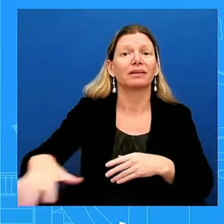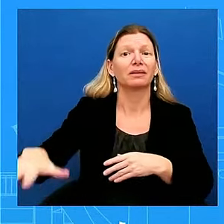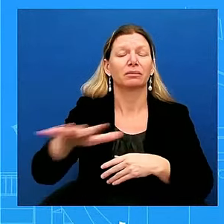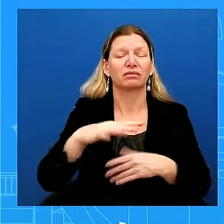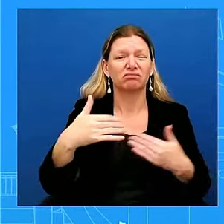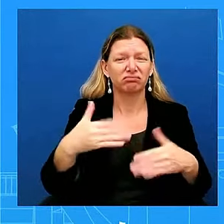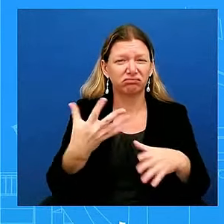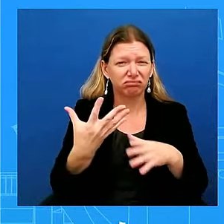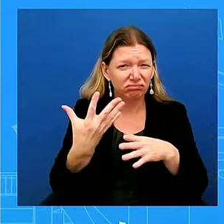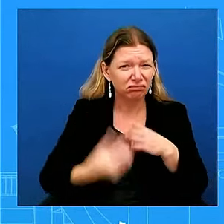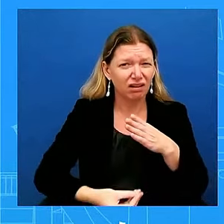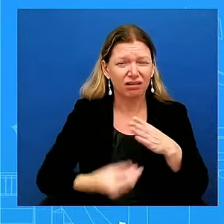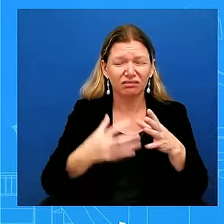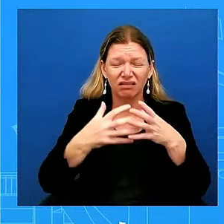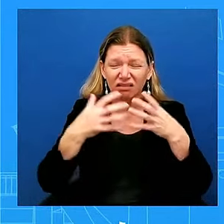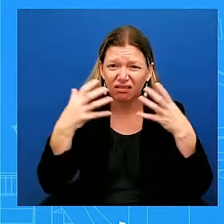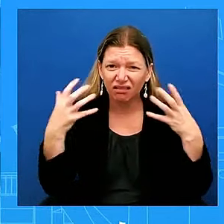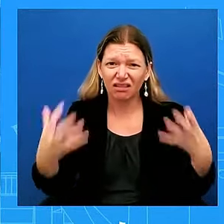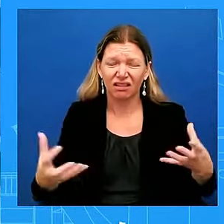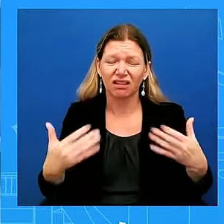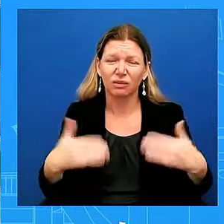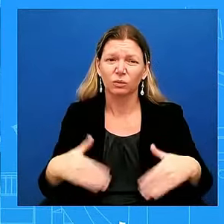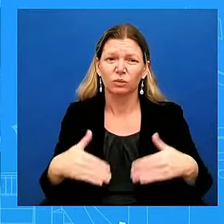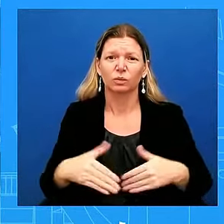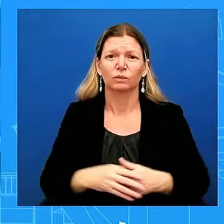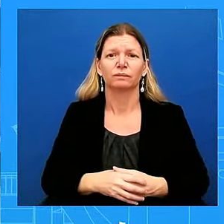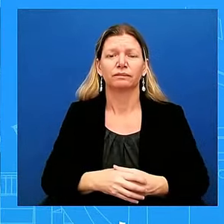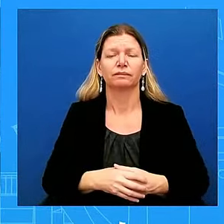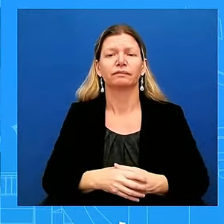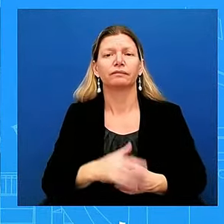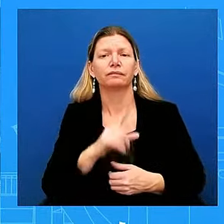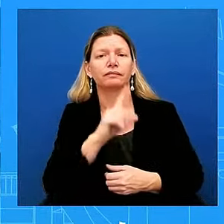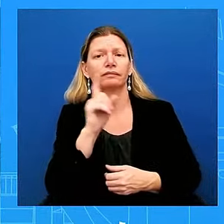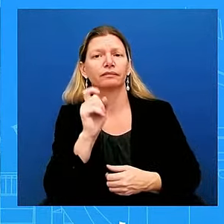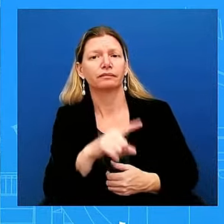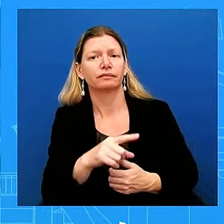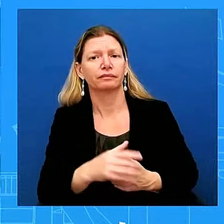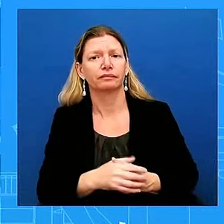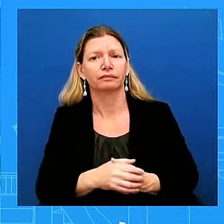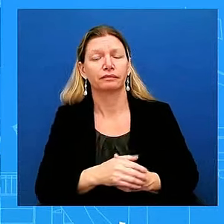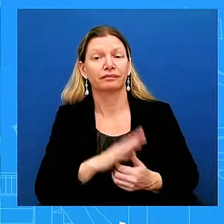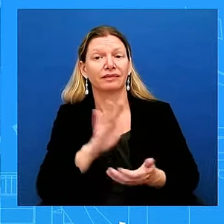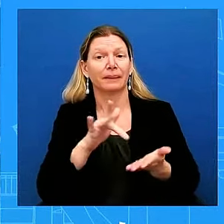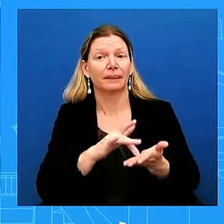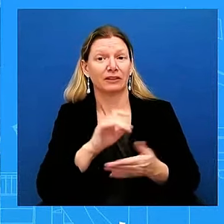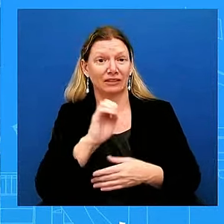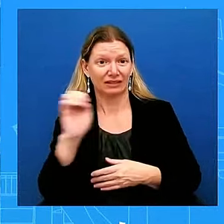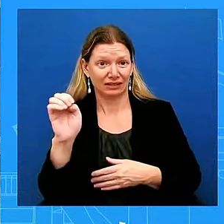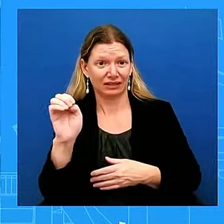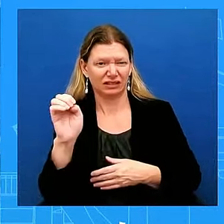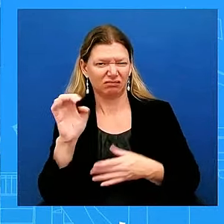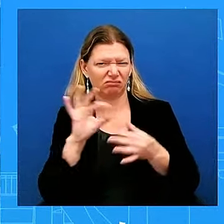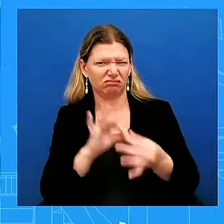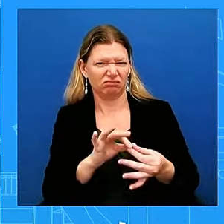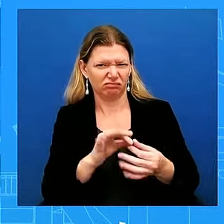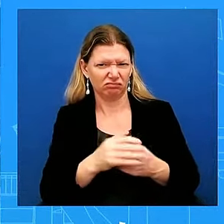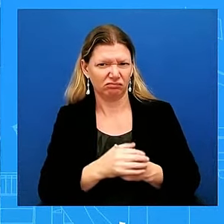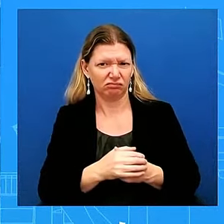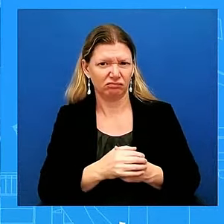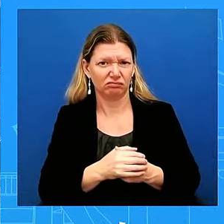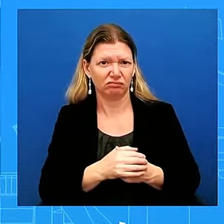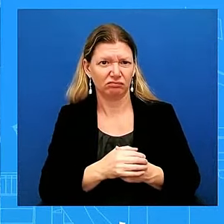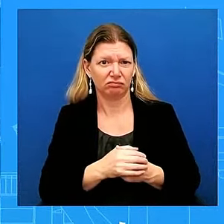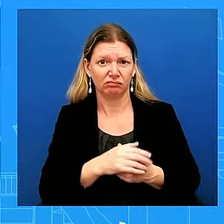Briefly back on the topic of the Middle East, did the United States have a heads-up from Iran that this missile strike was coming? if so,